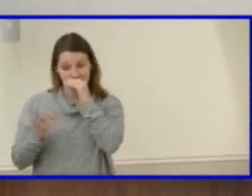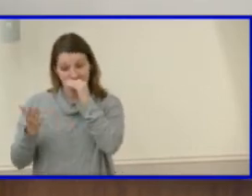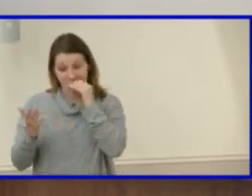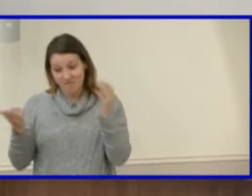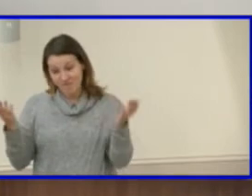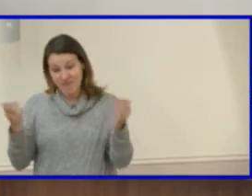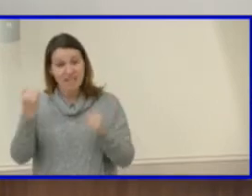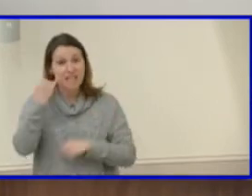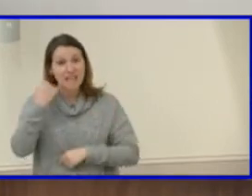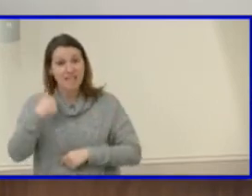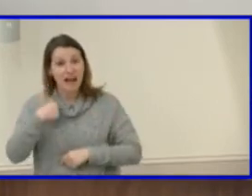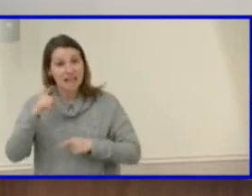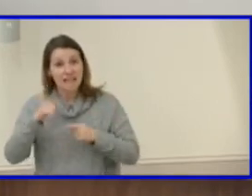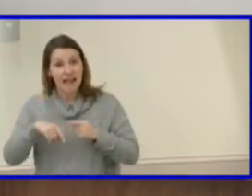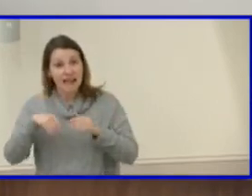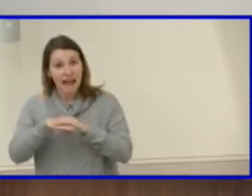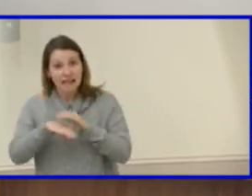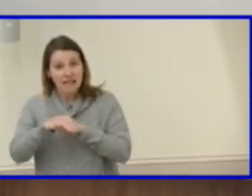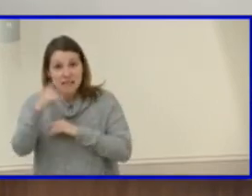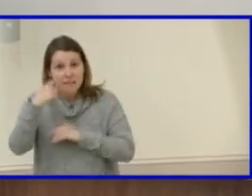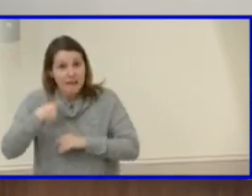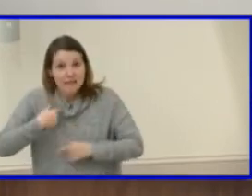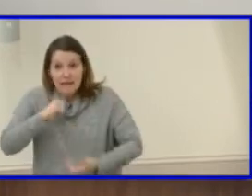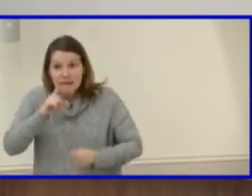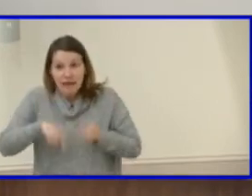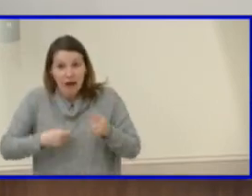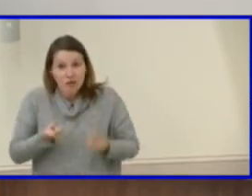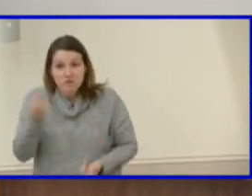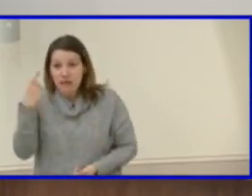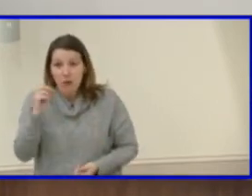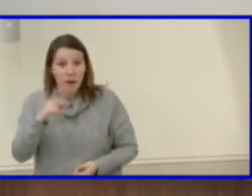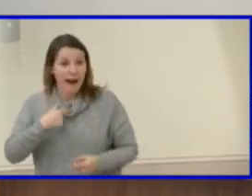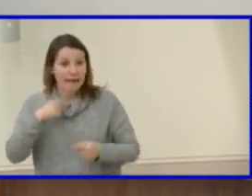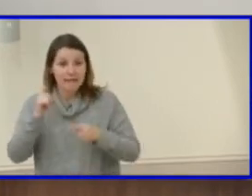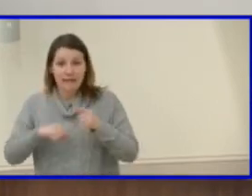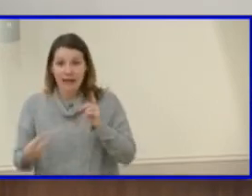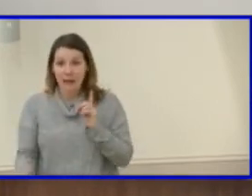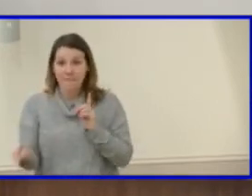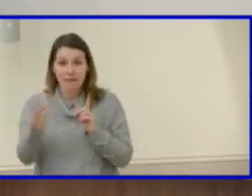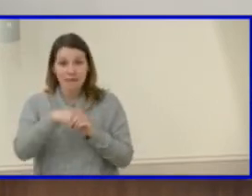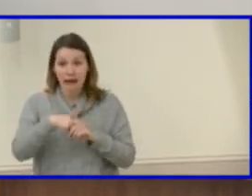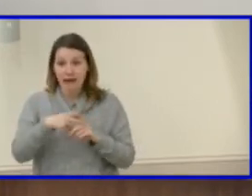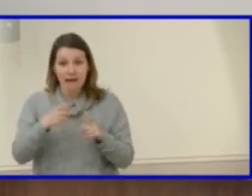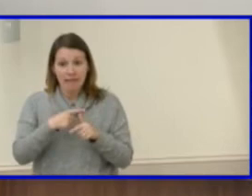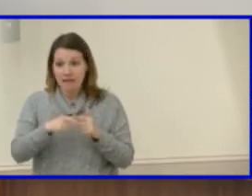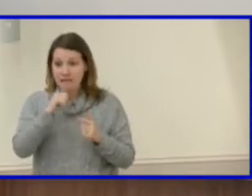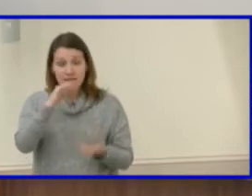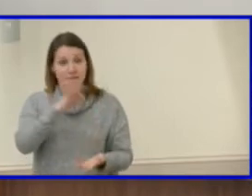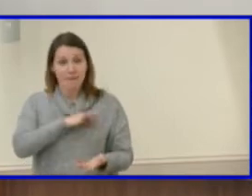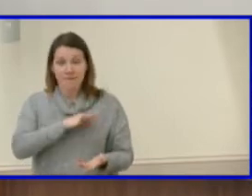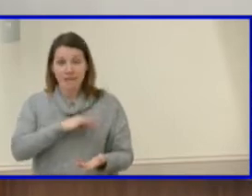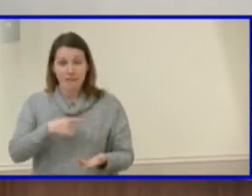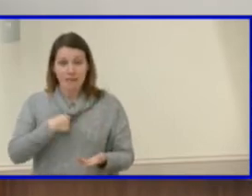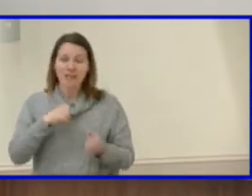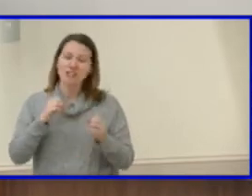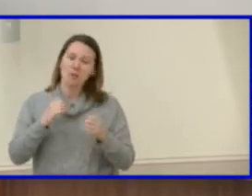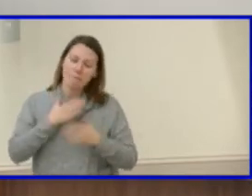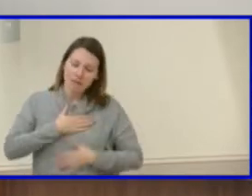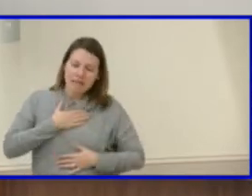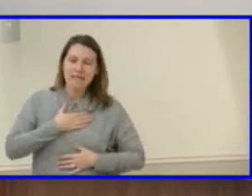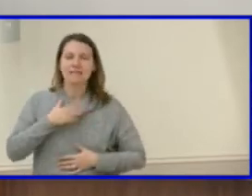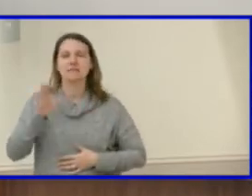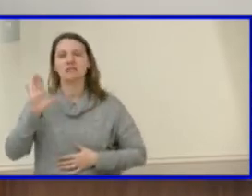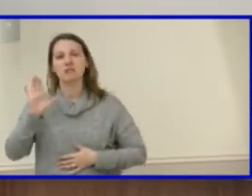can't access it, if I don't understand it, if I can't apply it, then it's not beneficial to me. So please, as you deal with your staff and all the stakeholders,